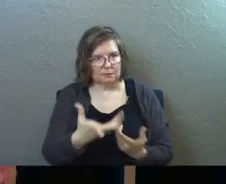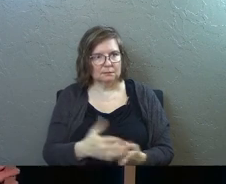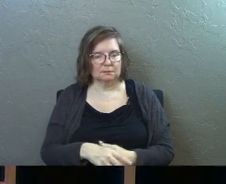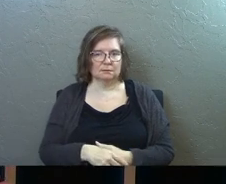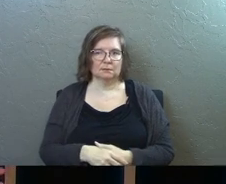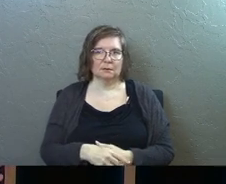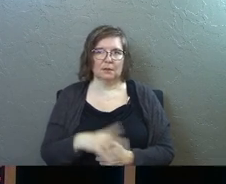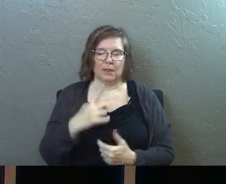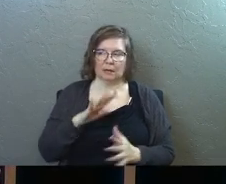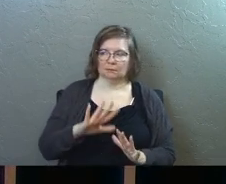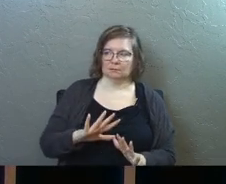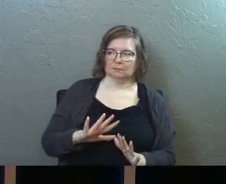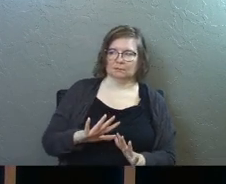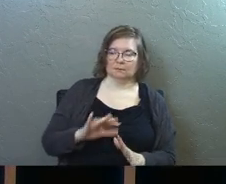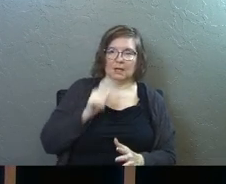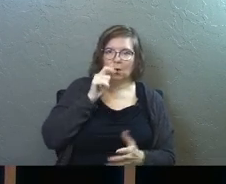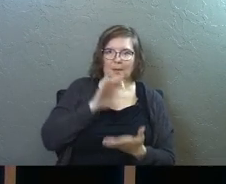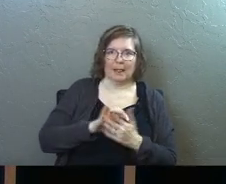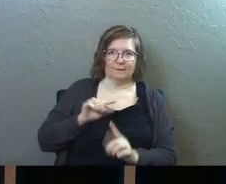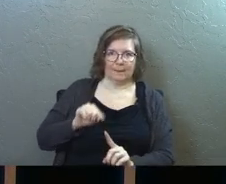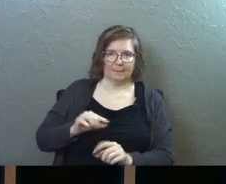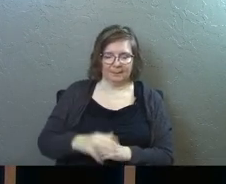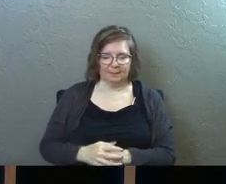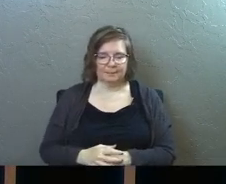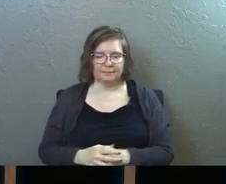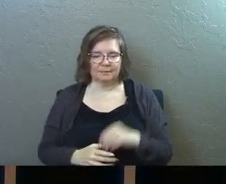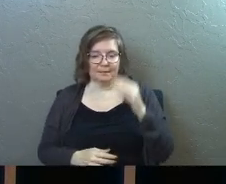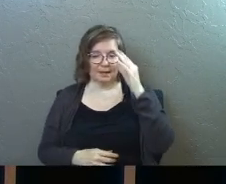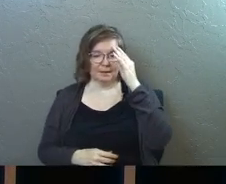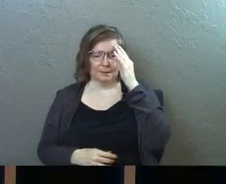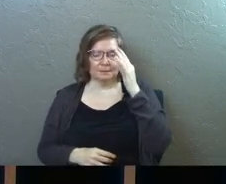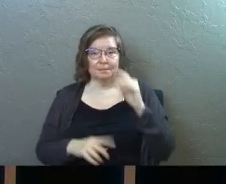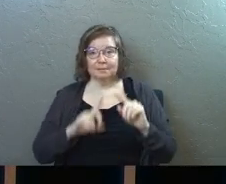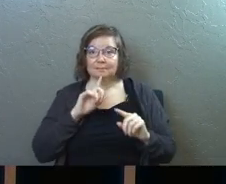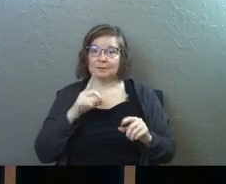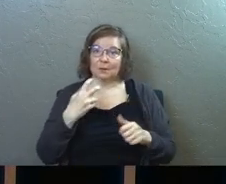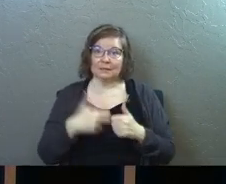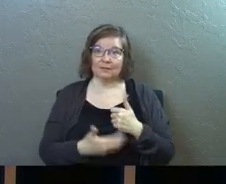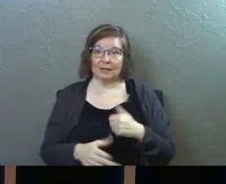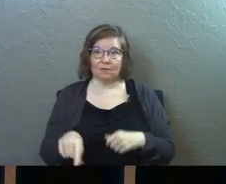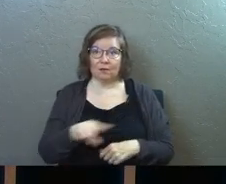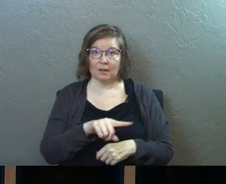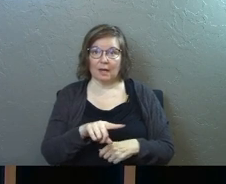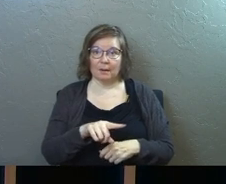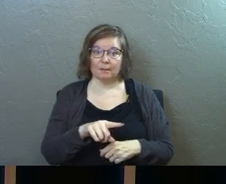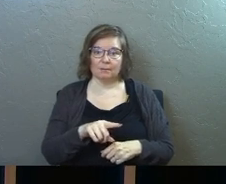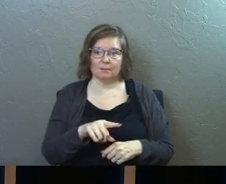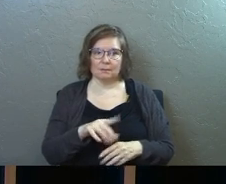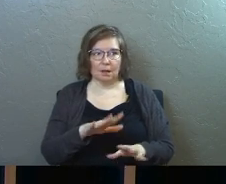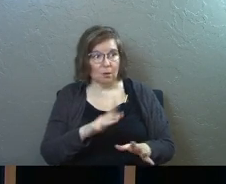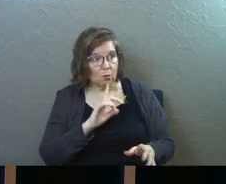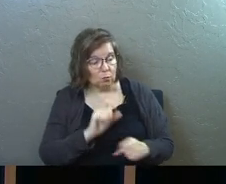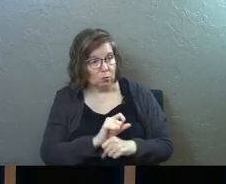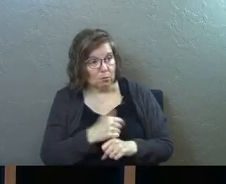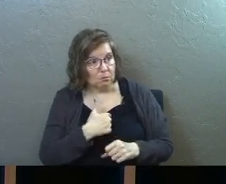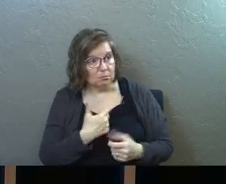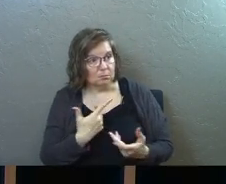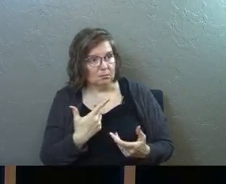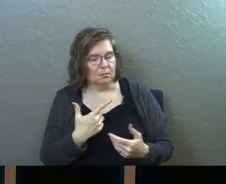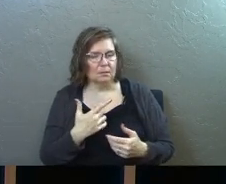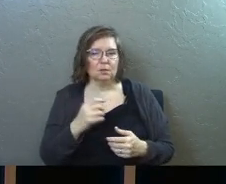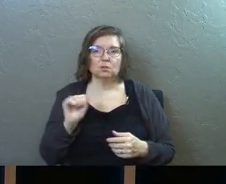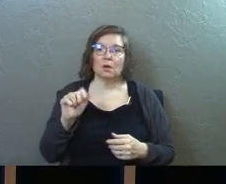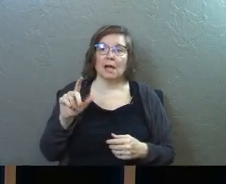they don't believe him and it's a real difficult thing for them to him to get them to believe him Acts